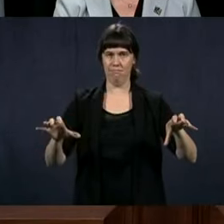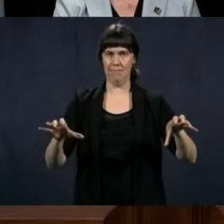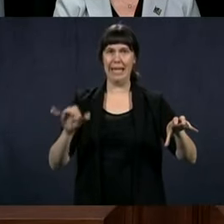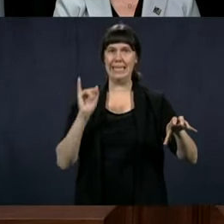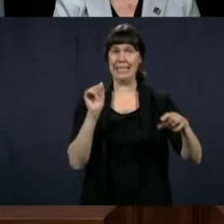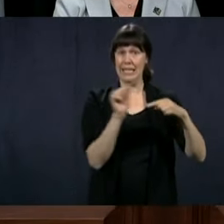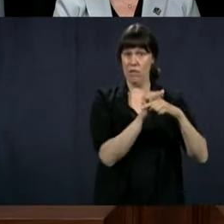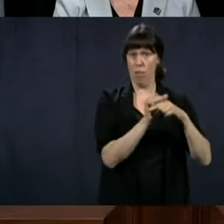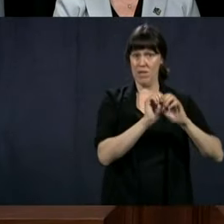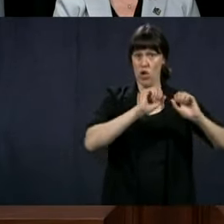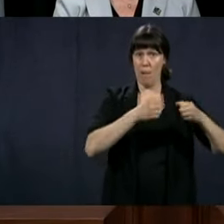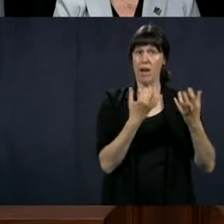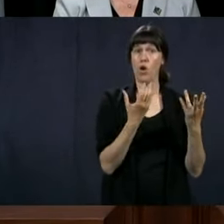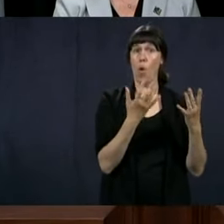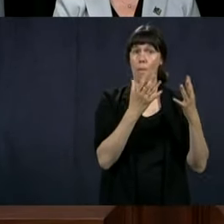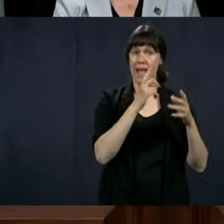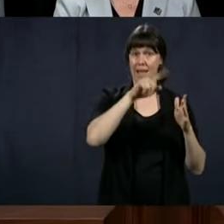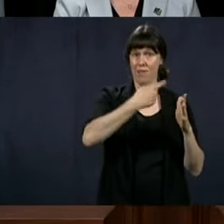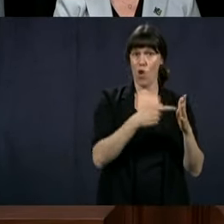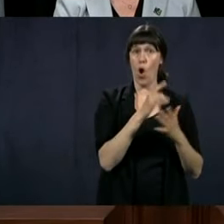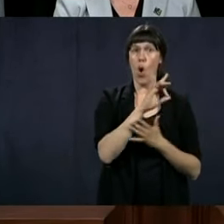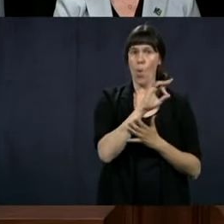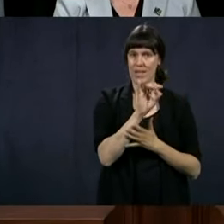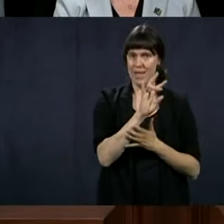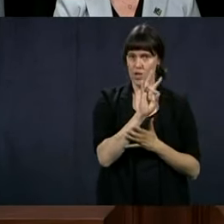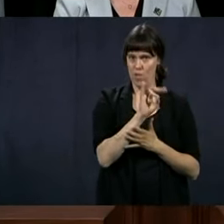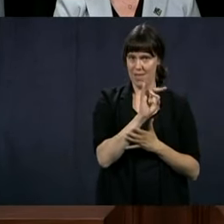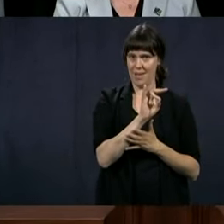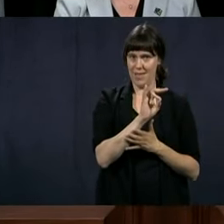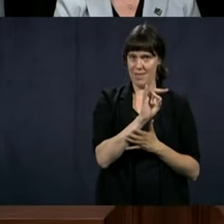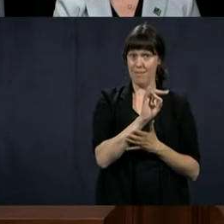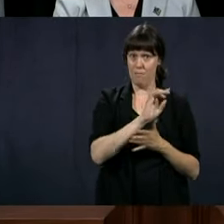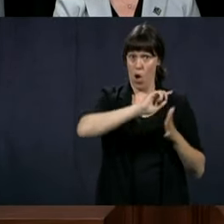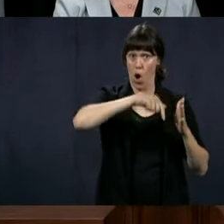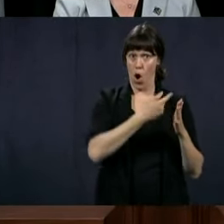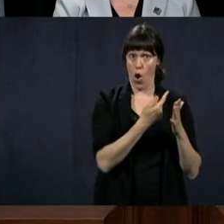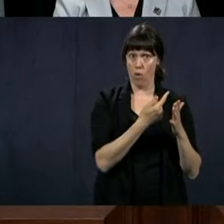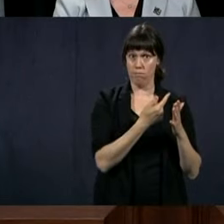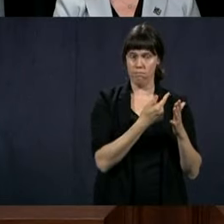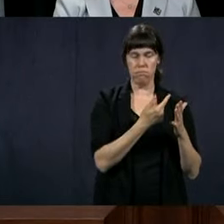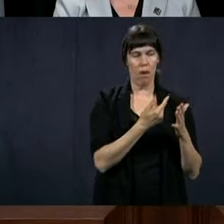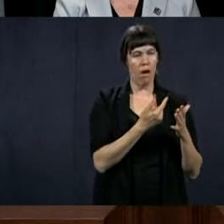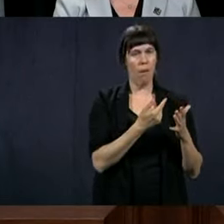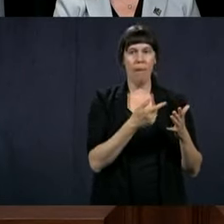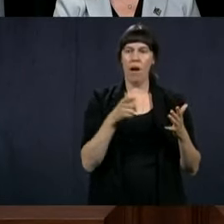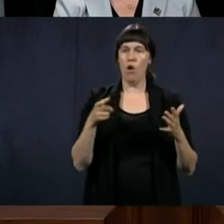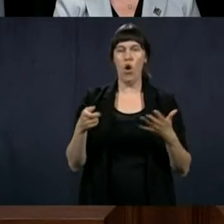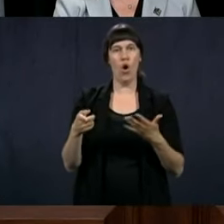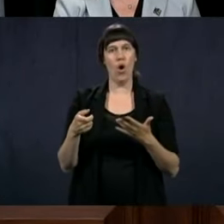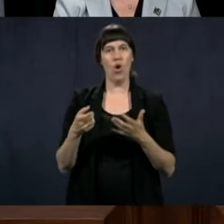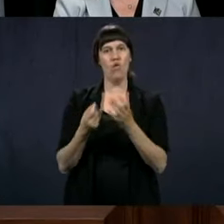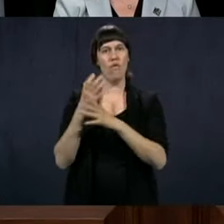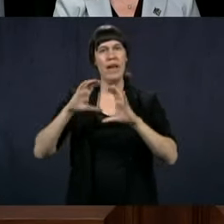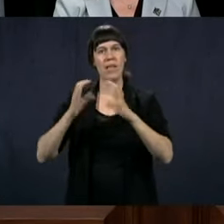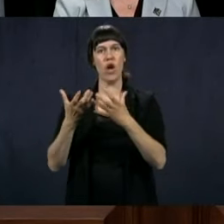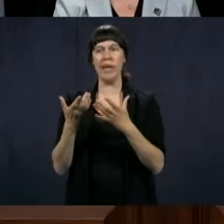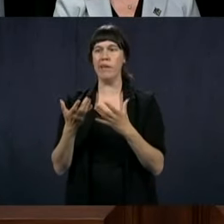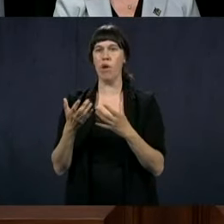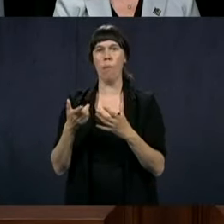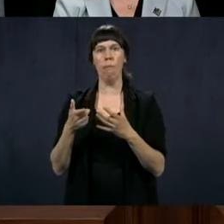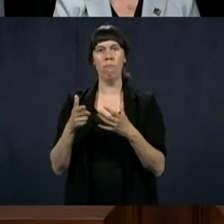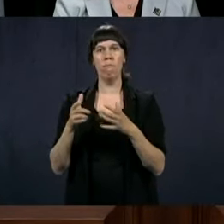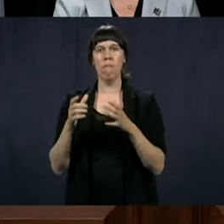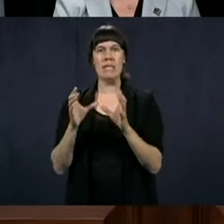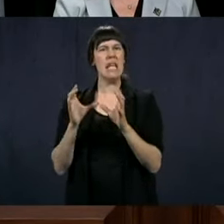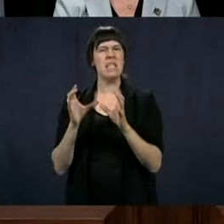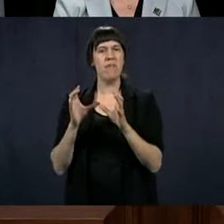training, it's 870 hours, I think, to get the certification. Now you're going to create them, you're going to give them